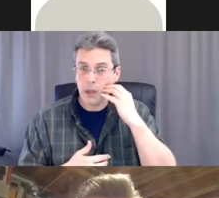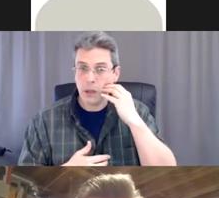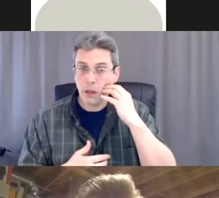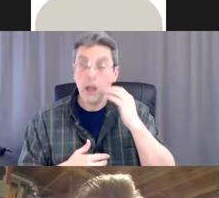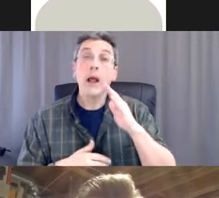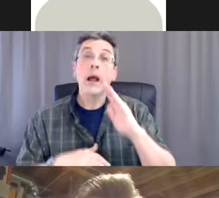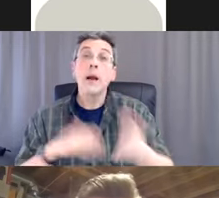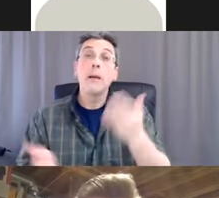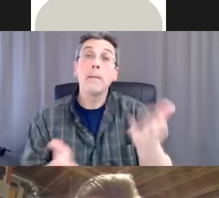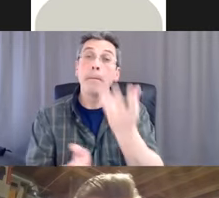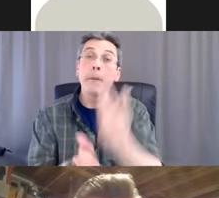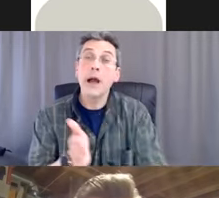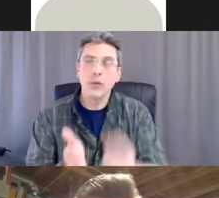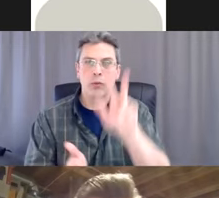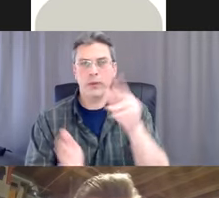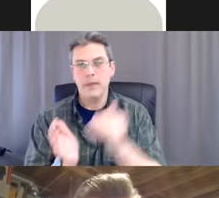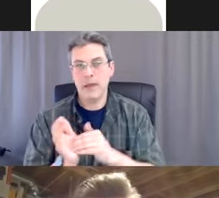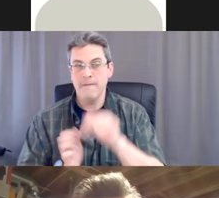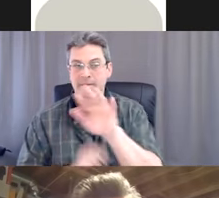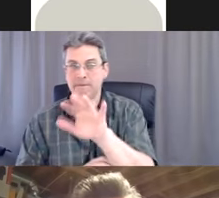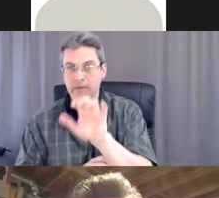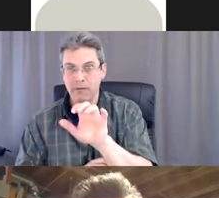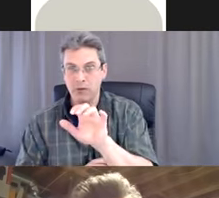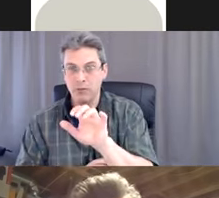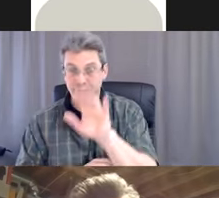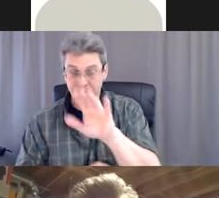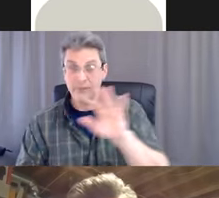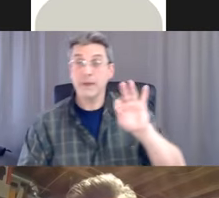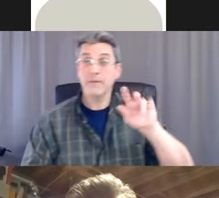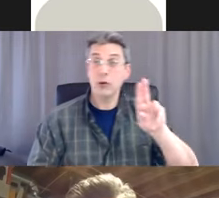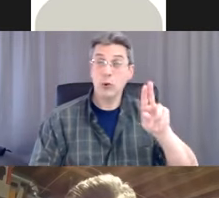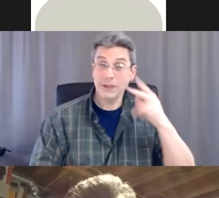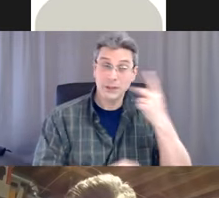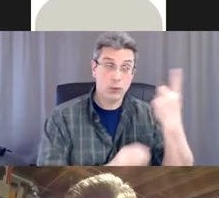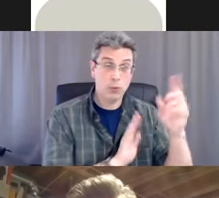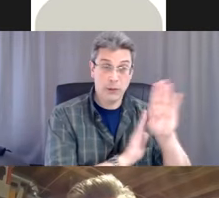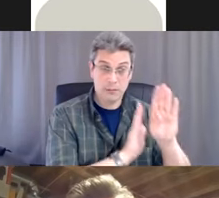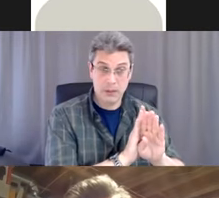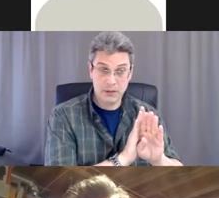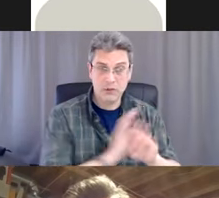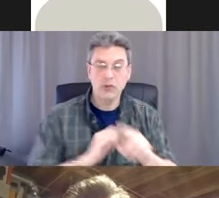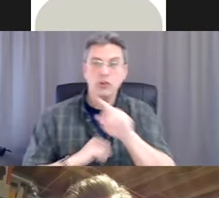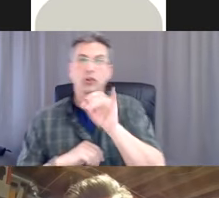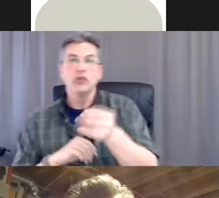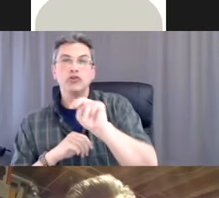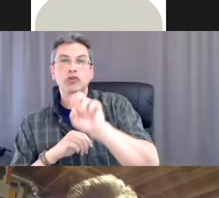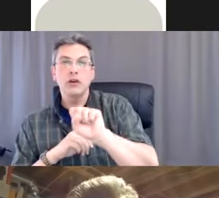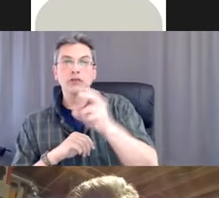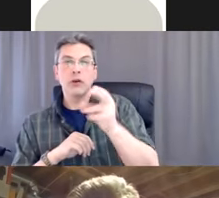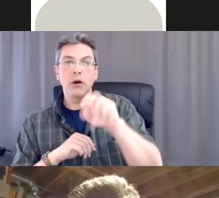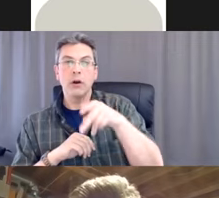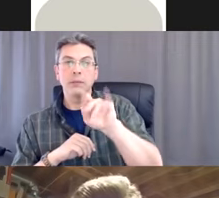at the flu, talking about a billion, and we go to where John Hopkins statistics are for March